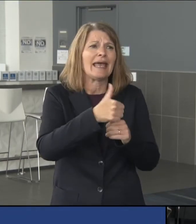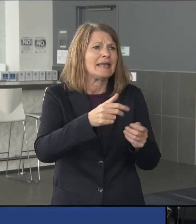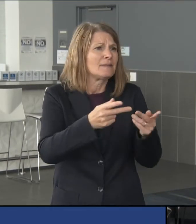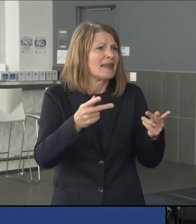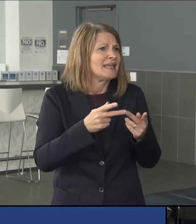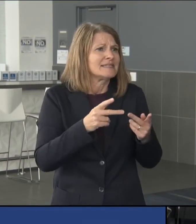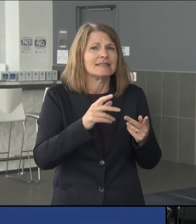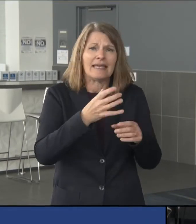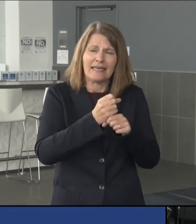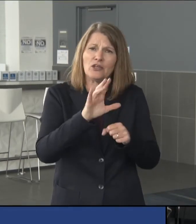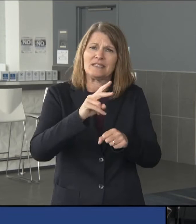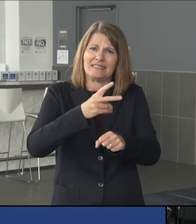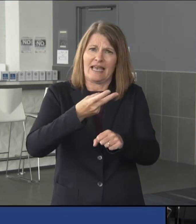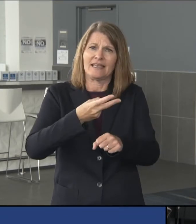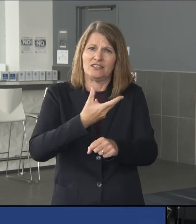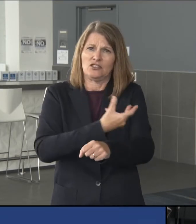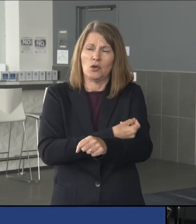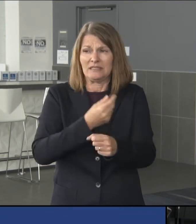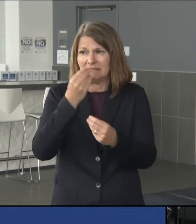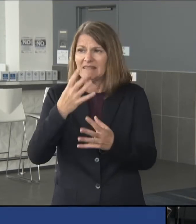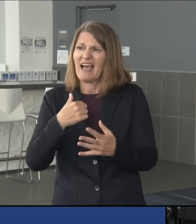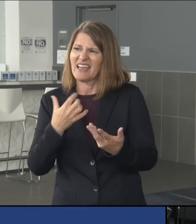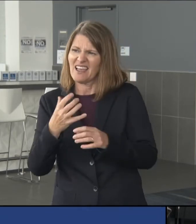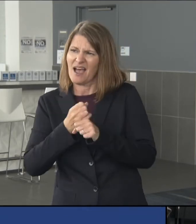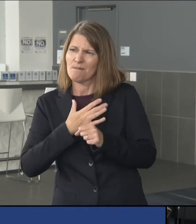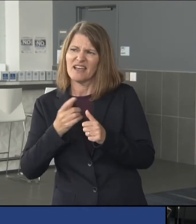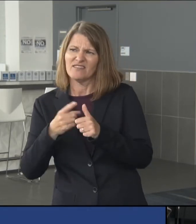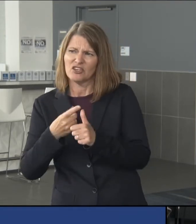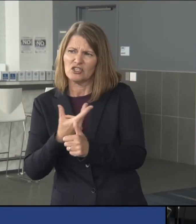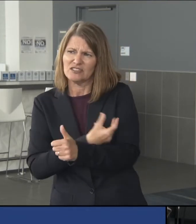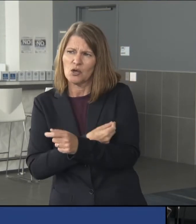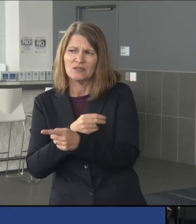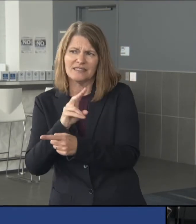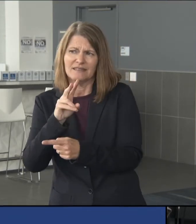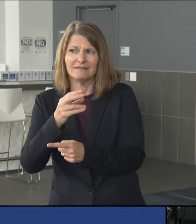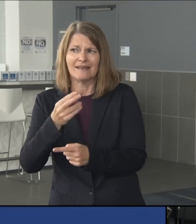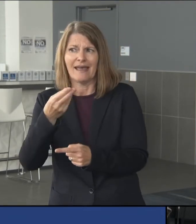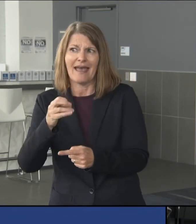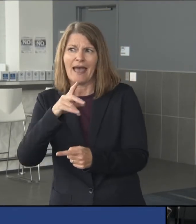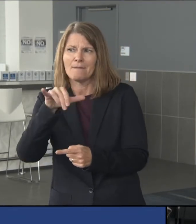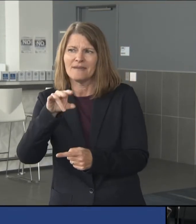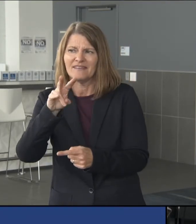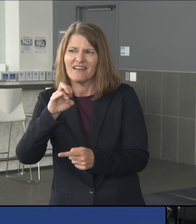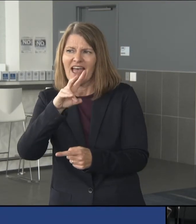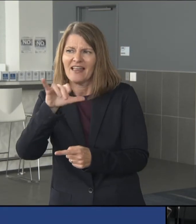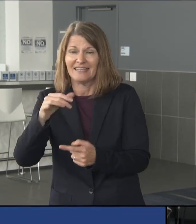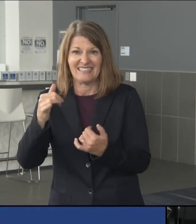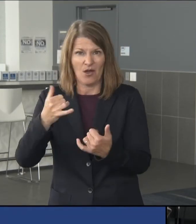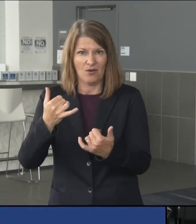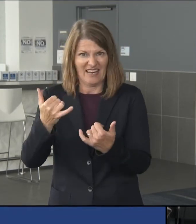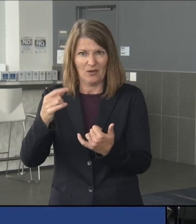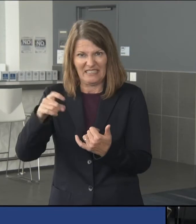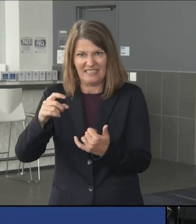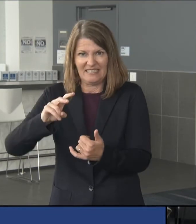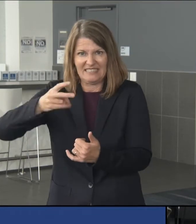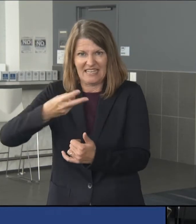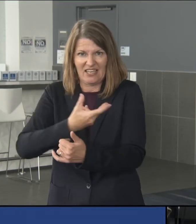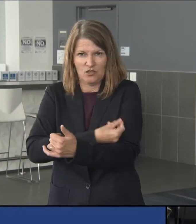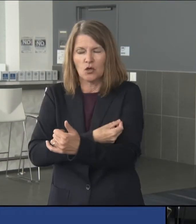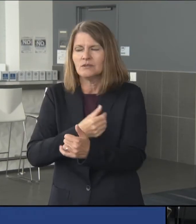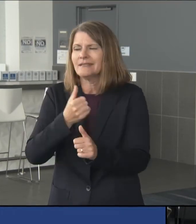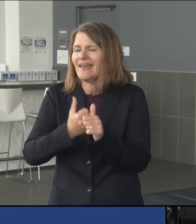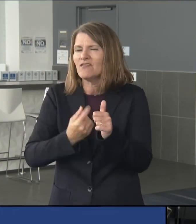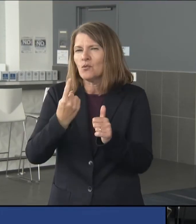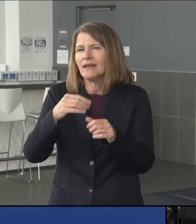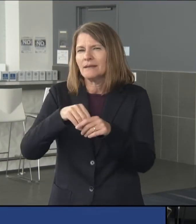tell them you got your first dose in Happy Valley and you need the second dose. Everybody in Pennsylvania should allow